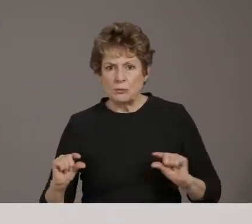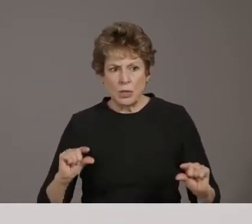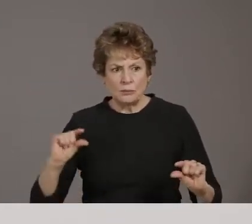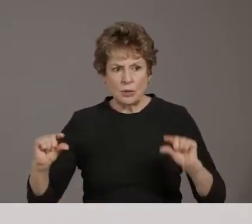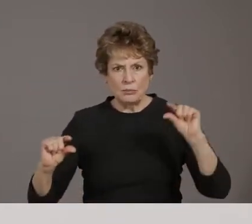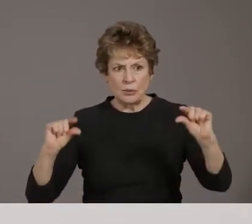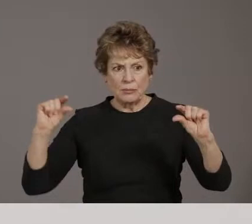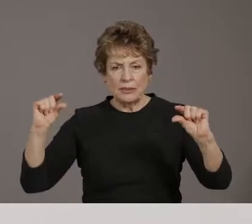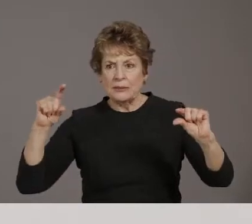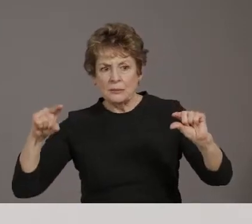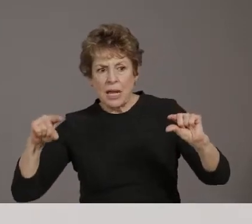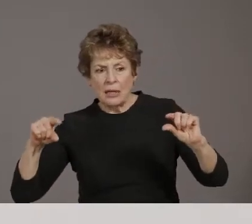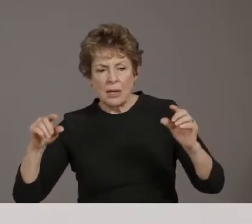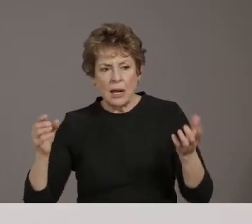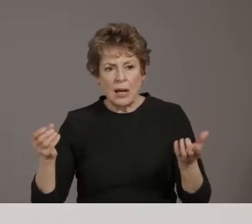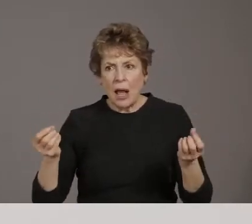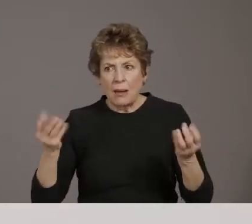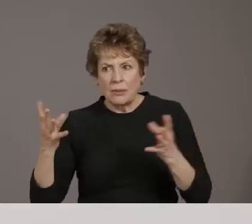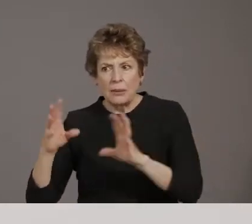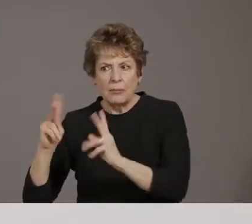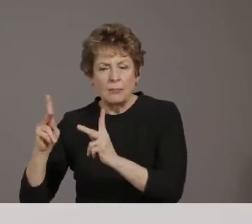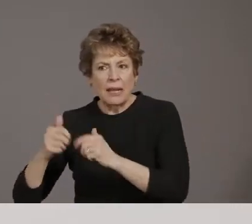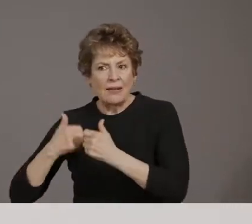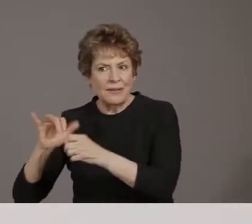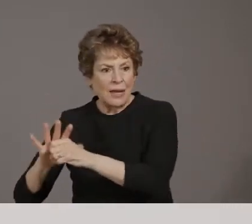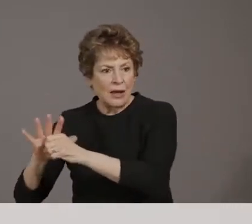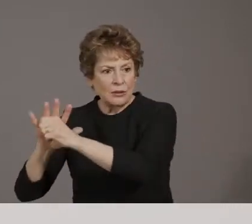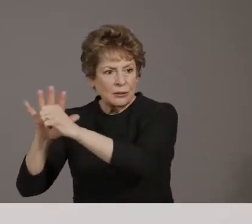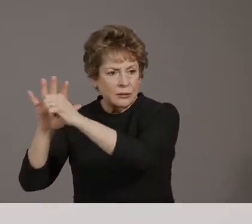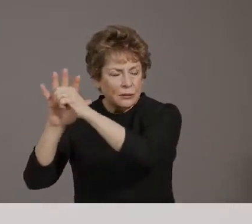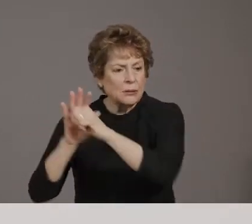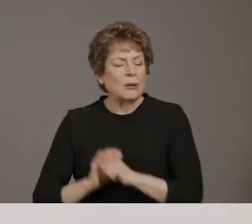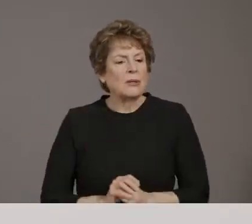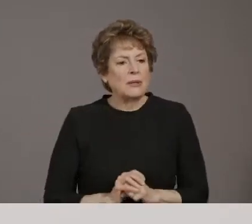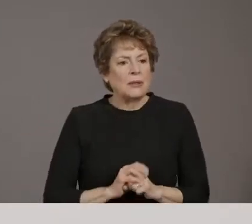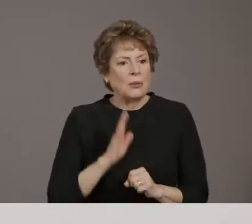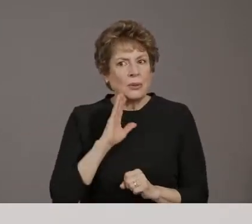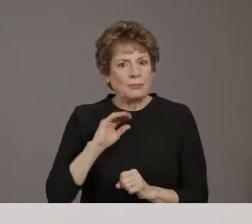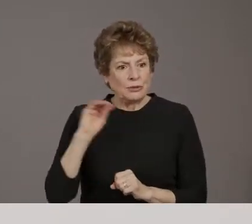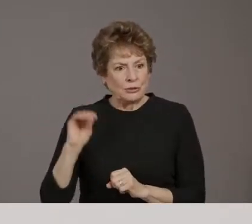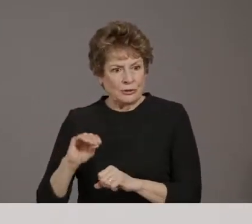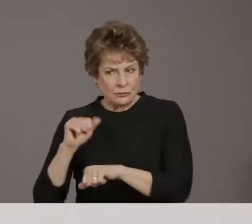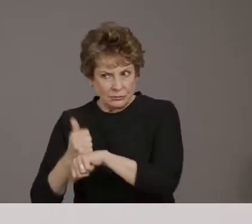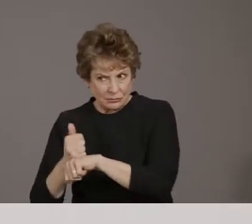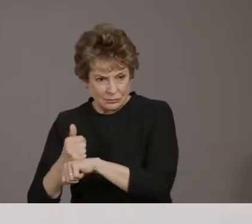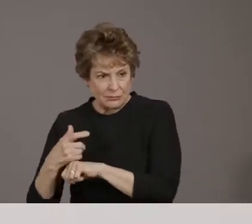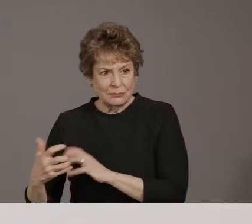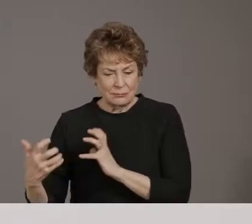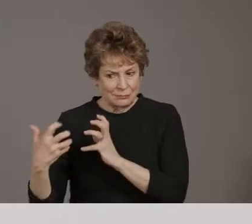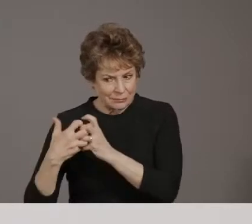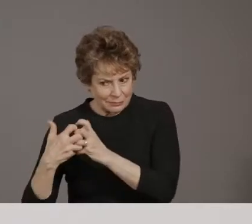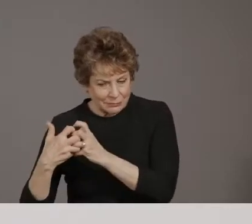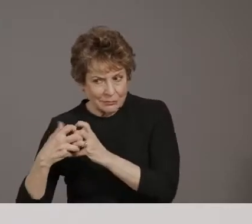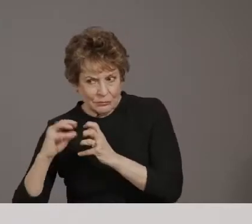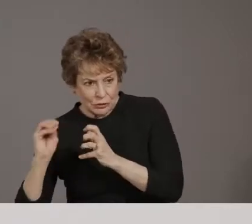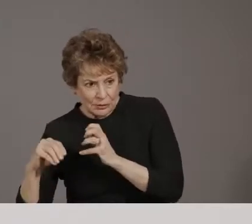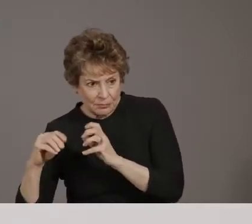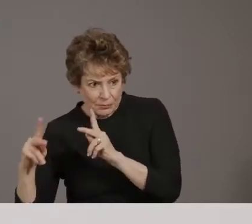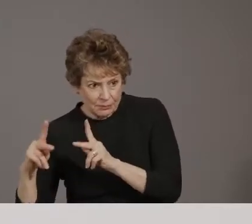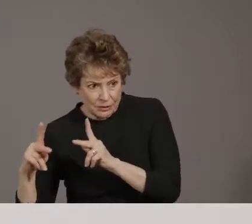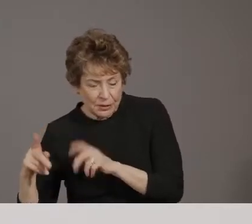the counties will get a certain percentage based on their population in Arizona. Um, and then they'll be able to decide which, uh,